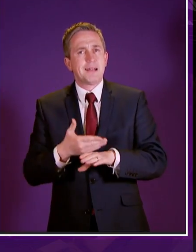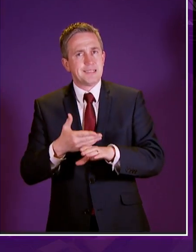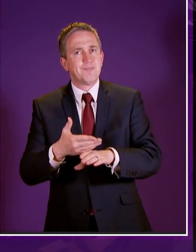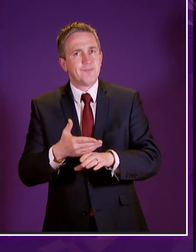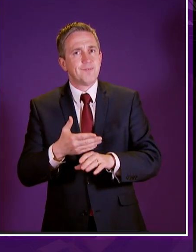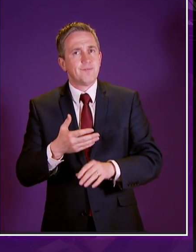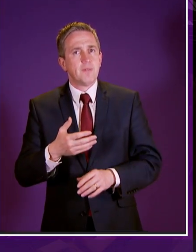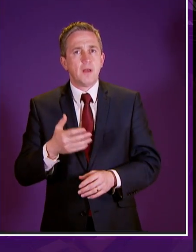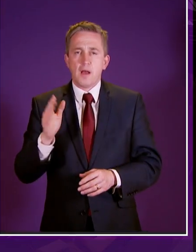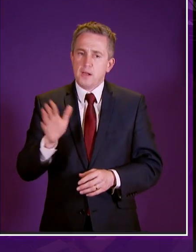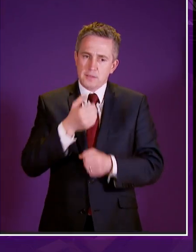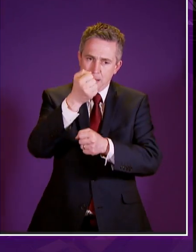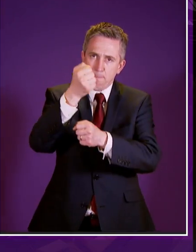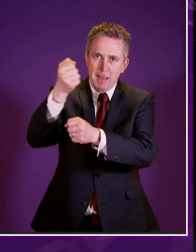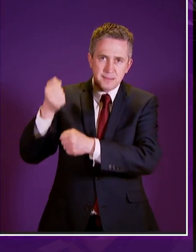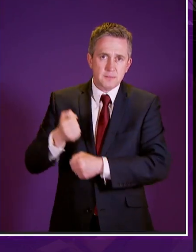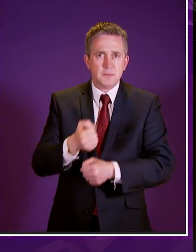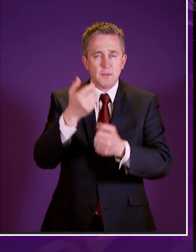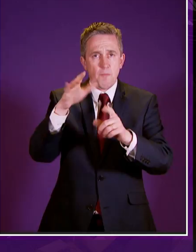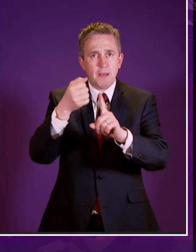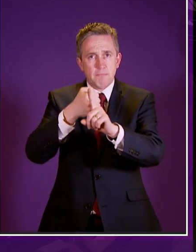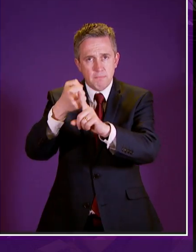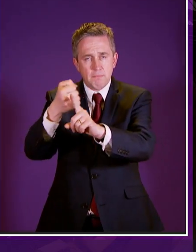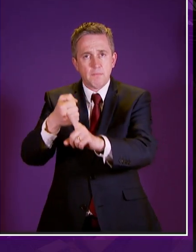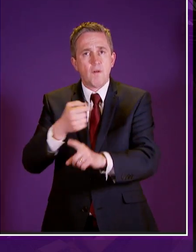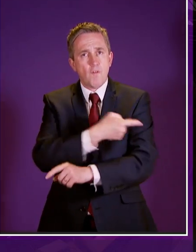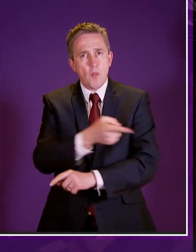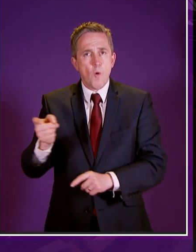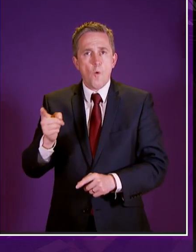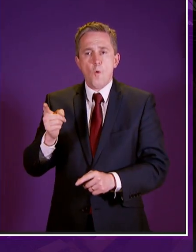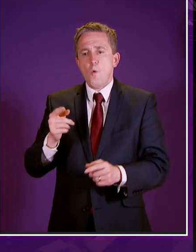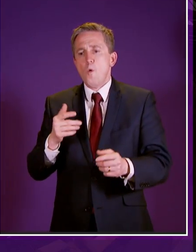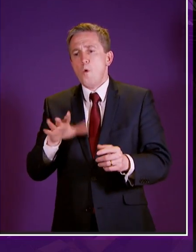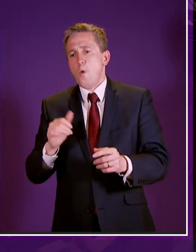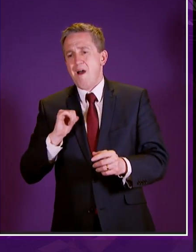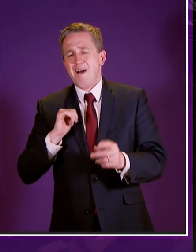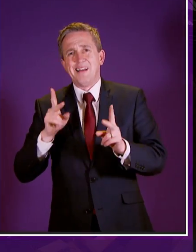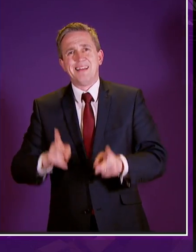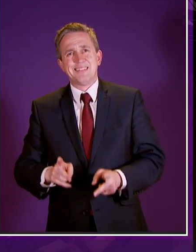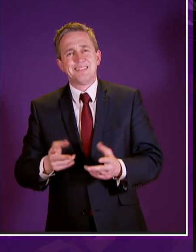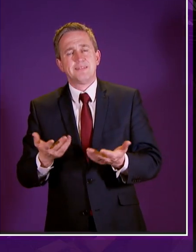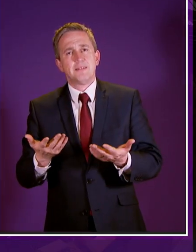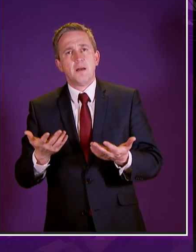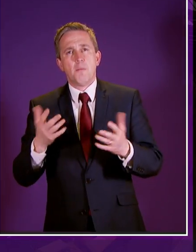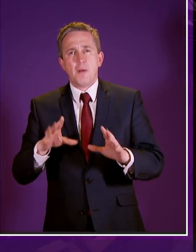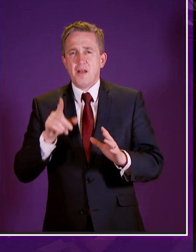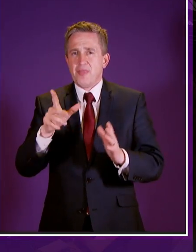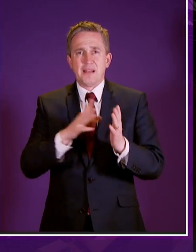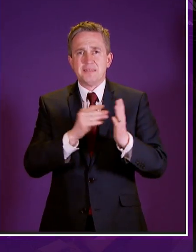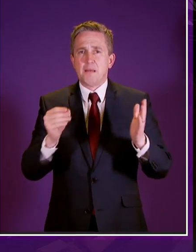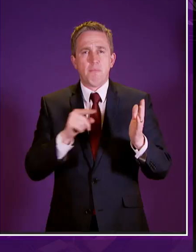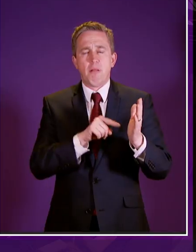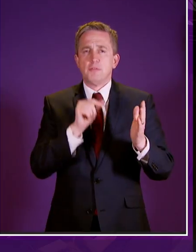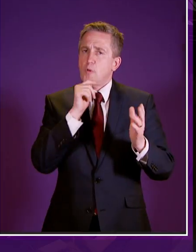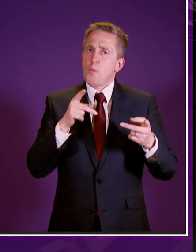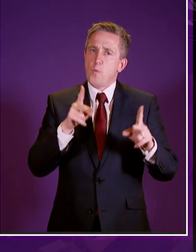victory is well deserved for campaigners and those who are terminally ill but that experience can't be a template for how ministers are going